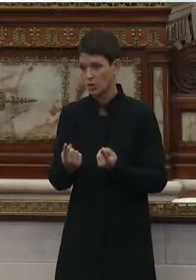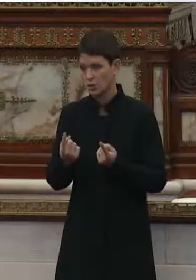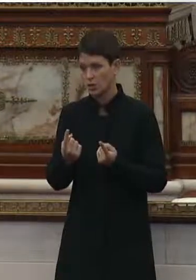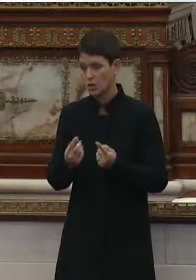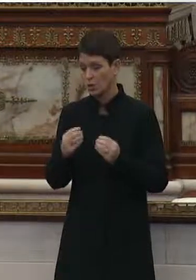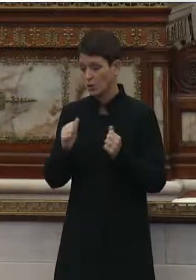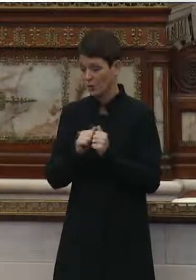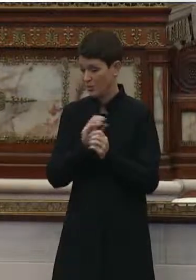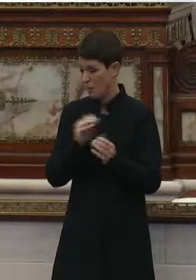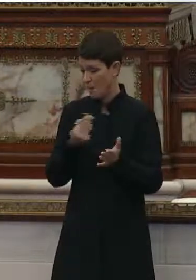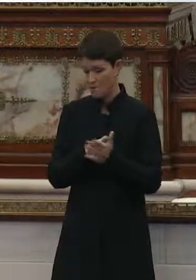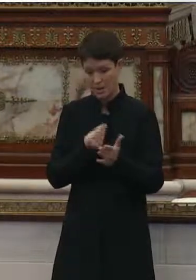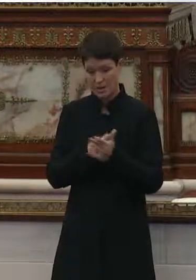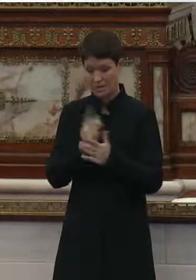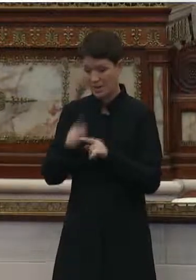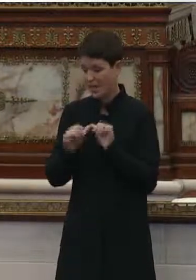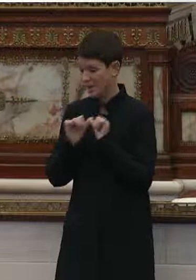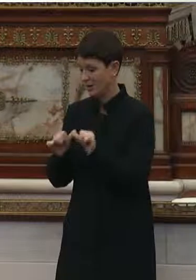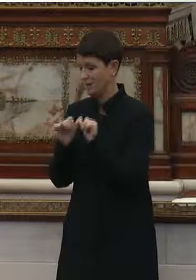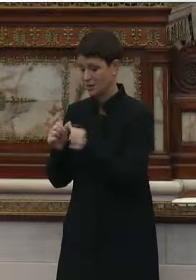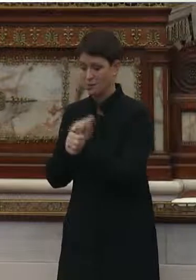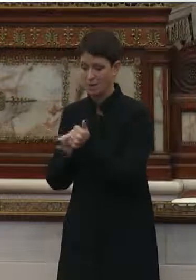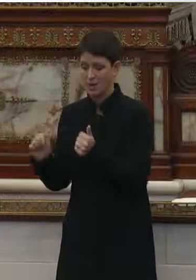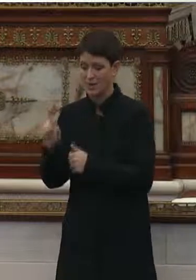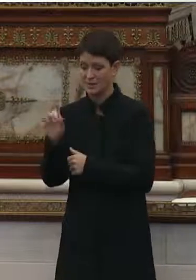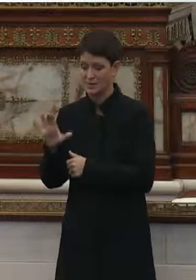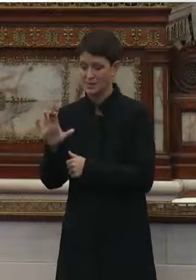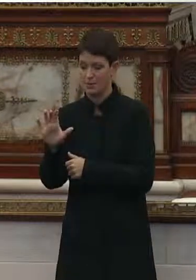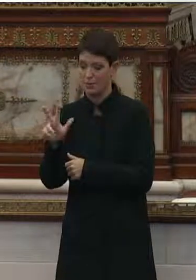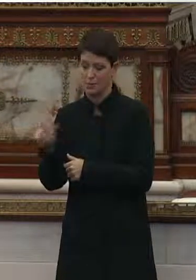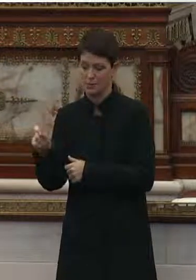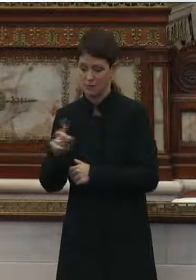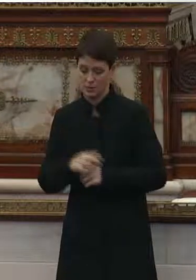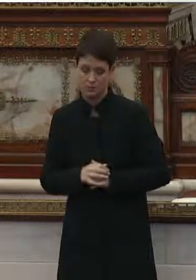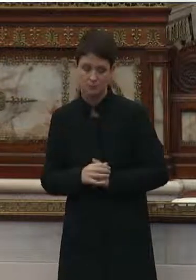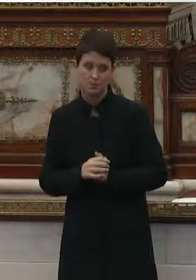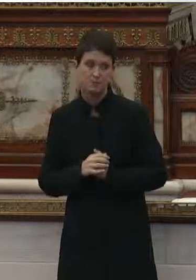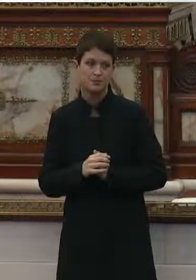funding, they will not continue past December 31st.